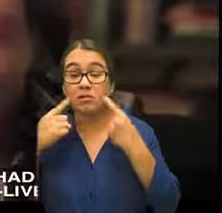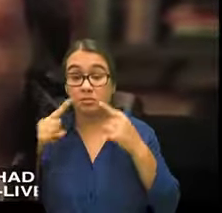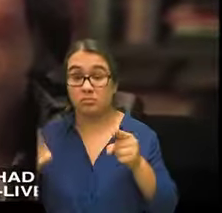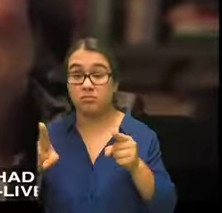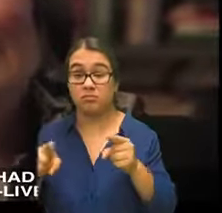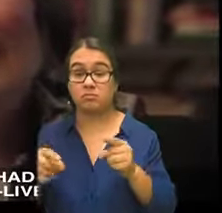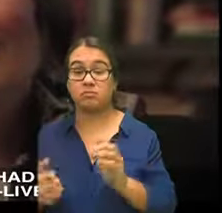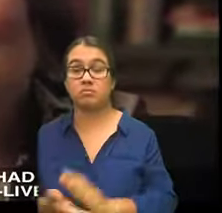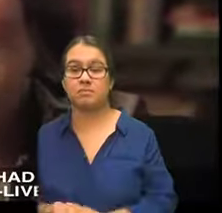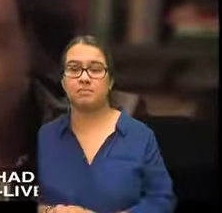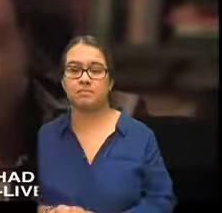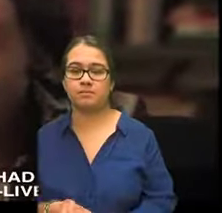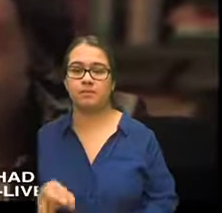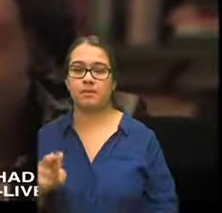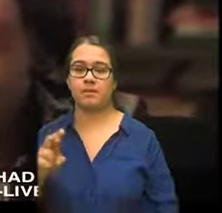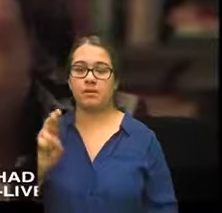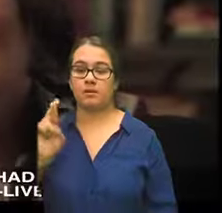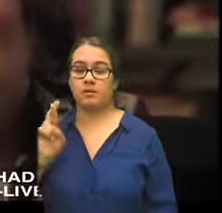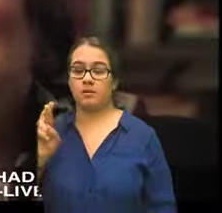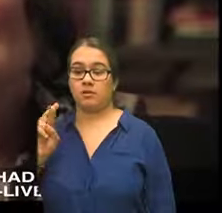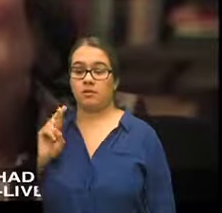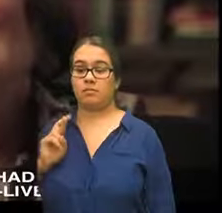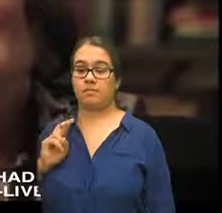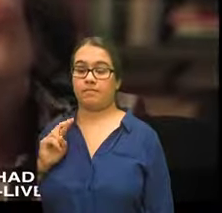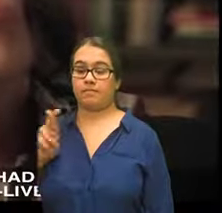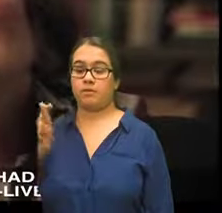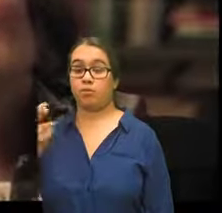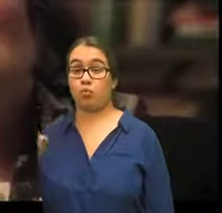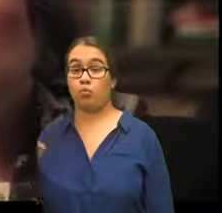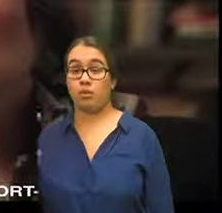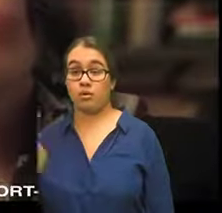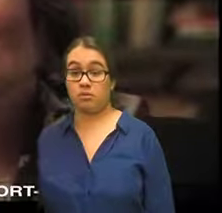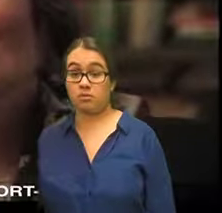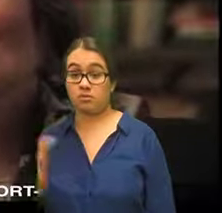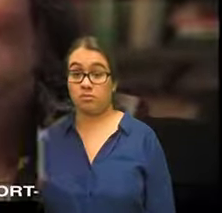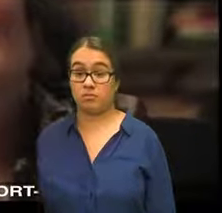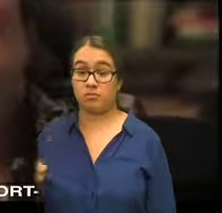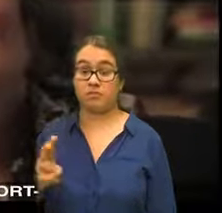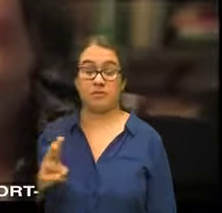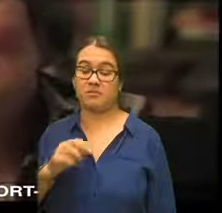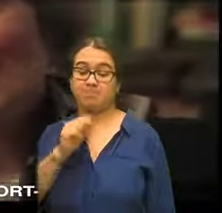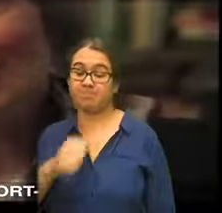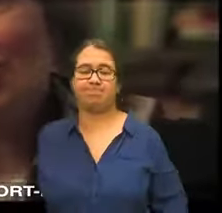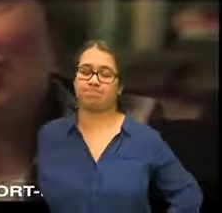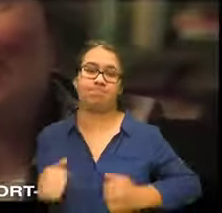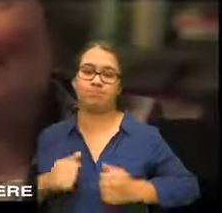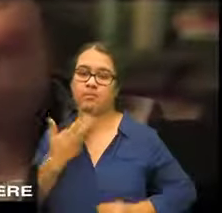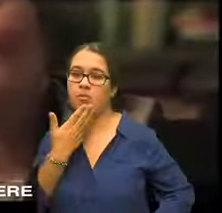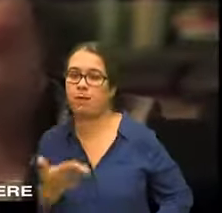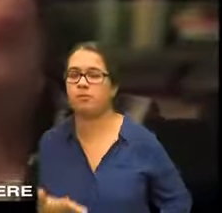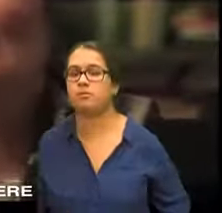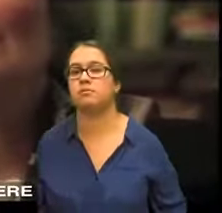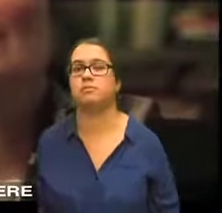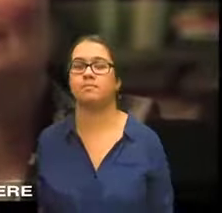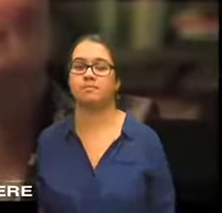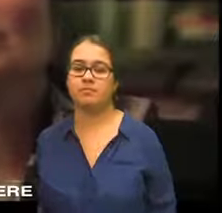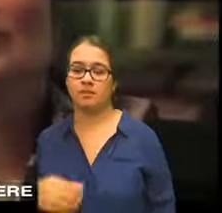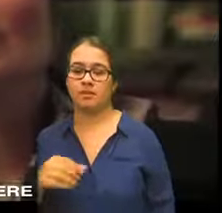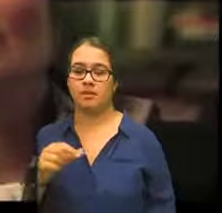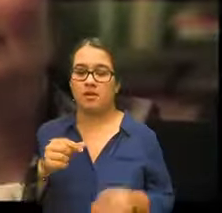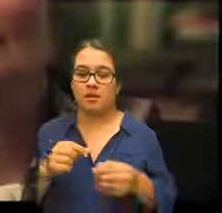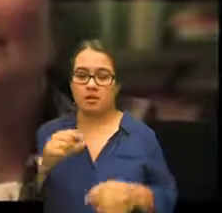republicans of the past had been significantly short-lived characteristically short-lived the great